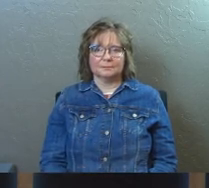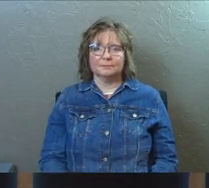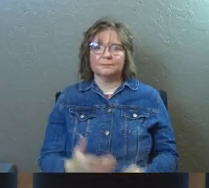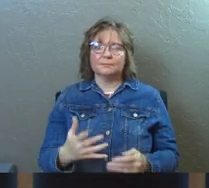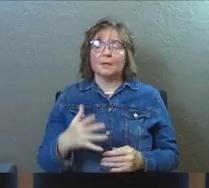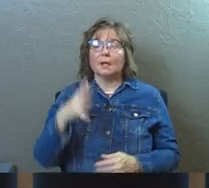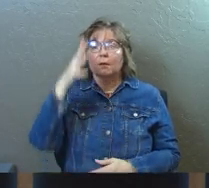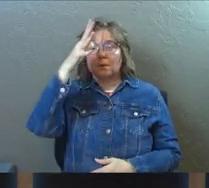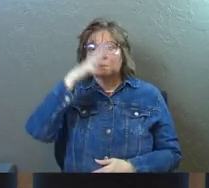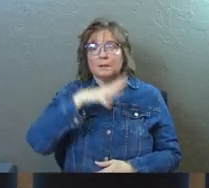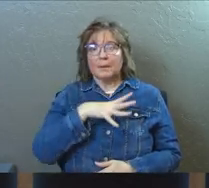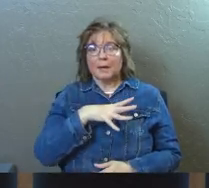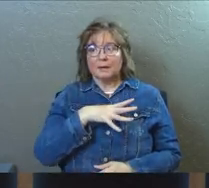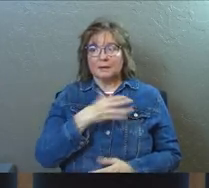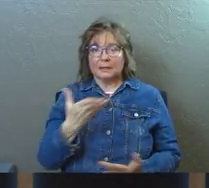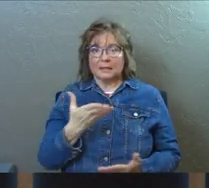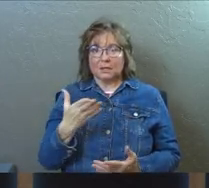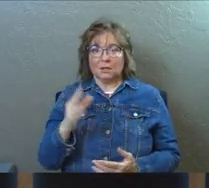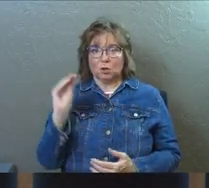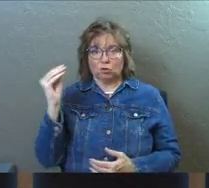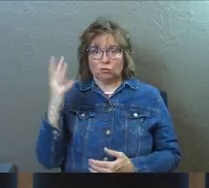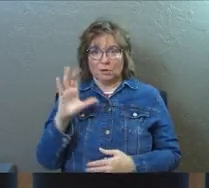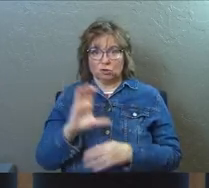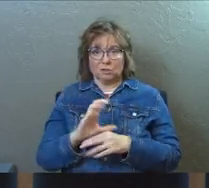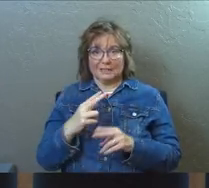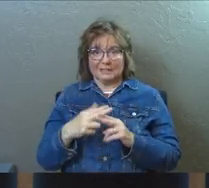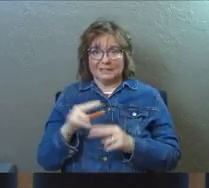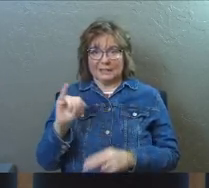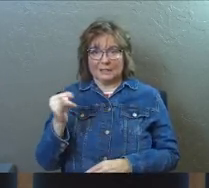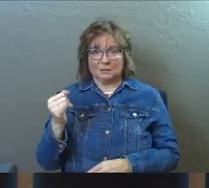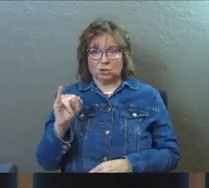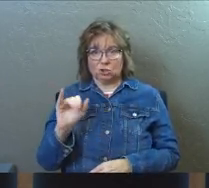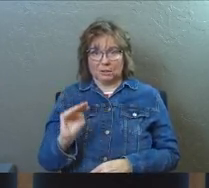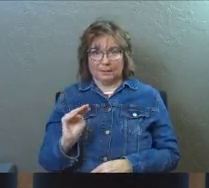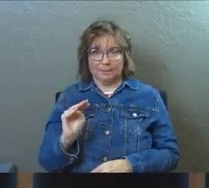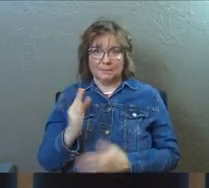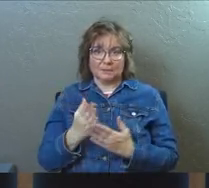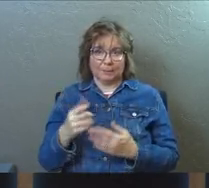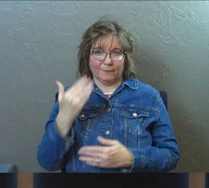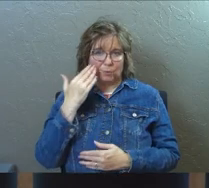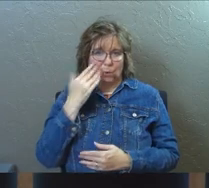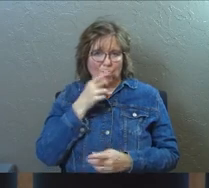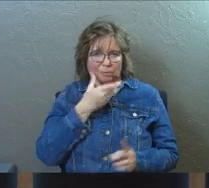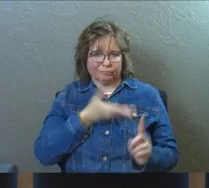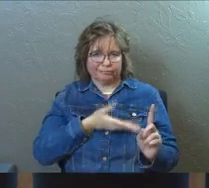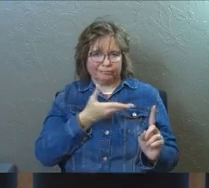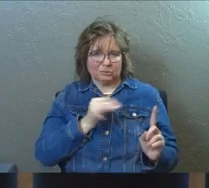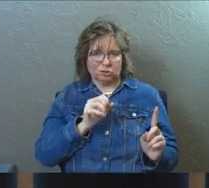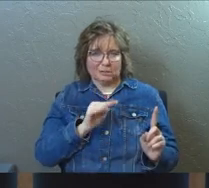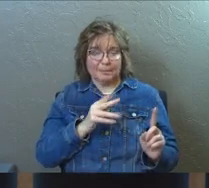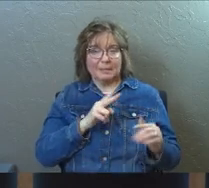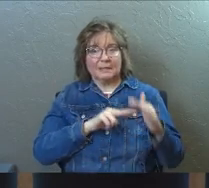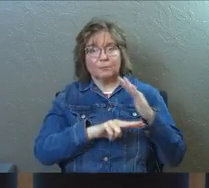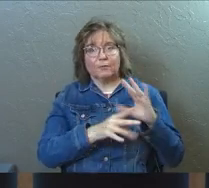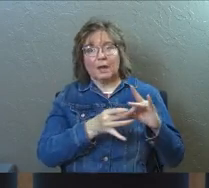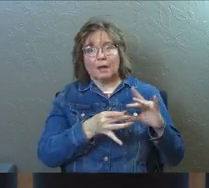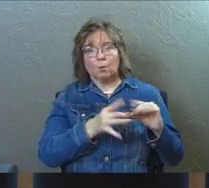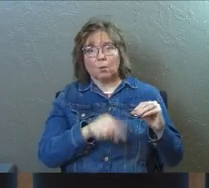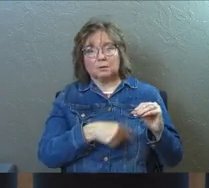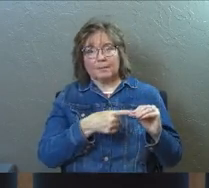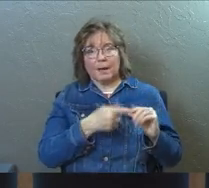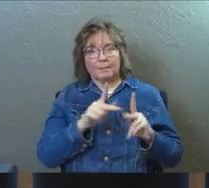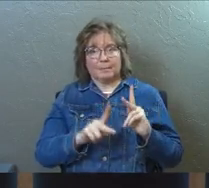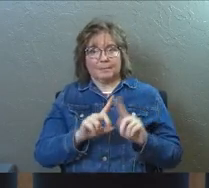Um, there's a man and goes here to grace. name's Jim. Some of you guys know Jim and Jim gets prophetic words about people.